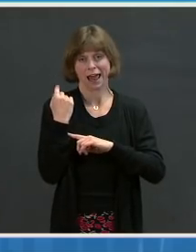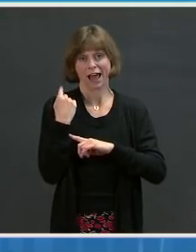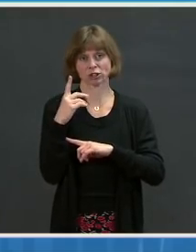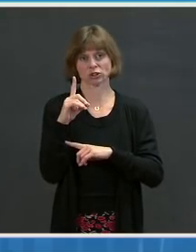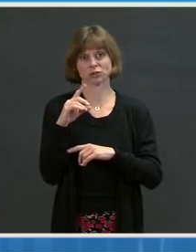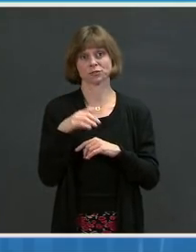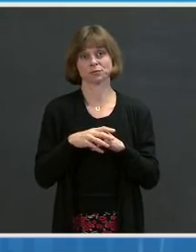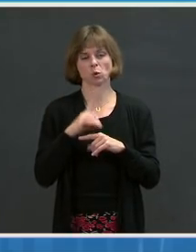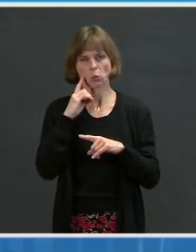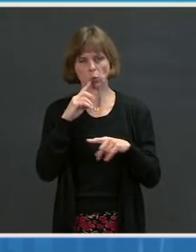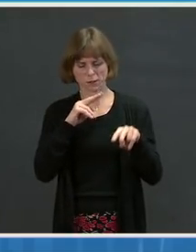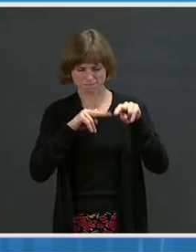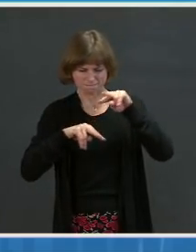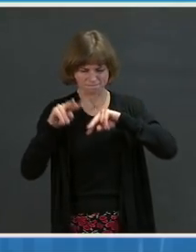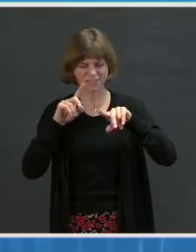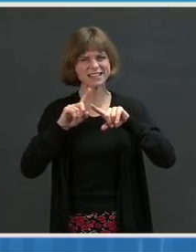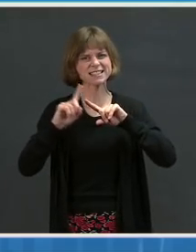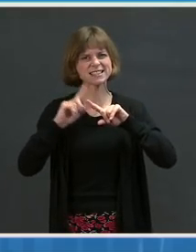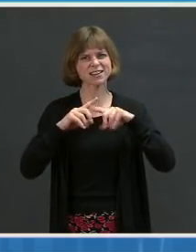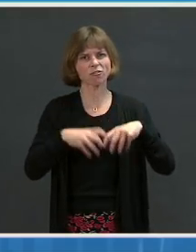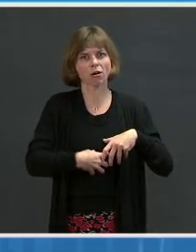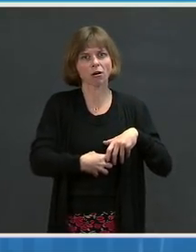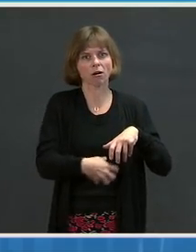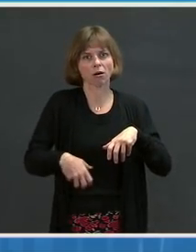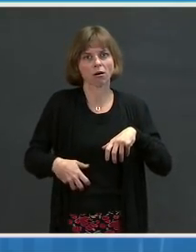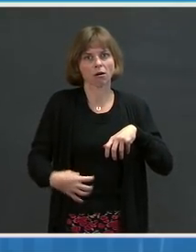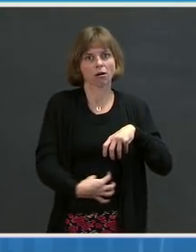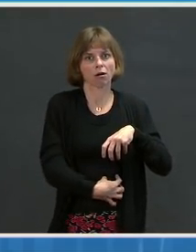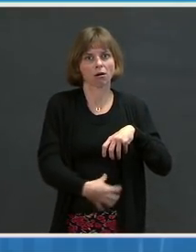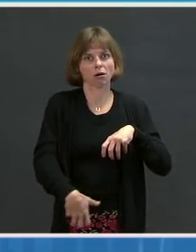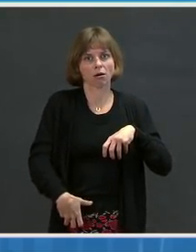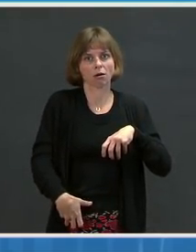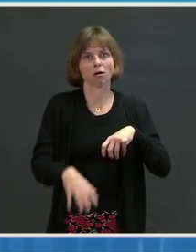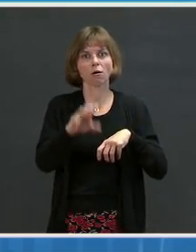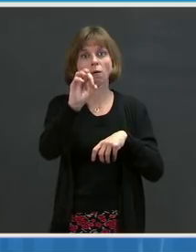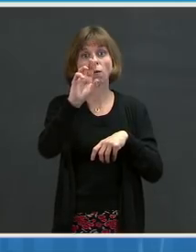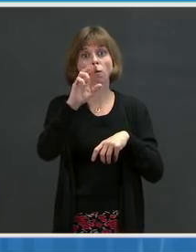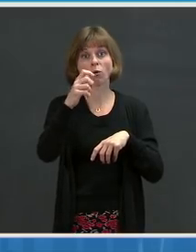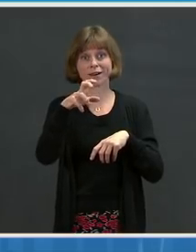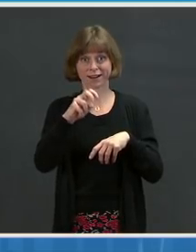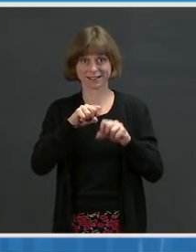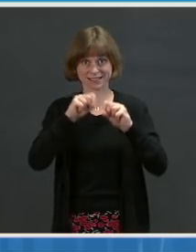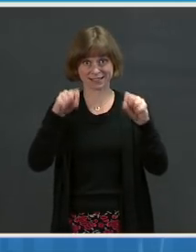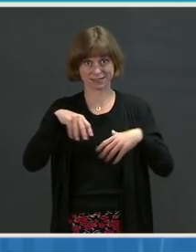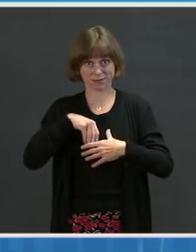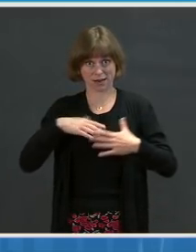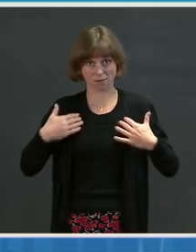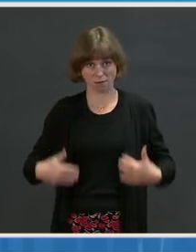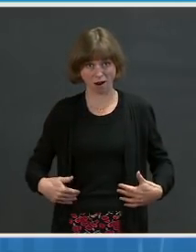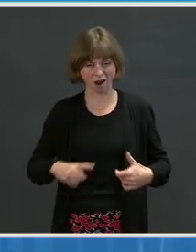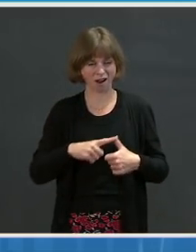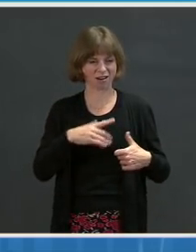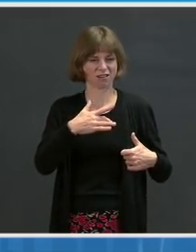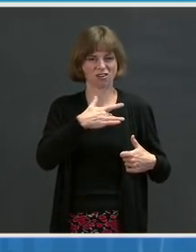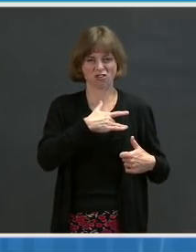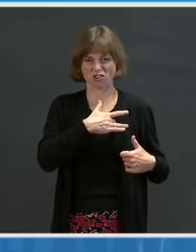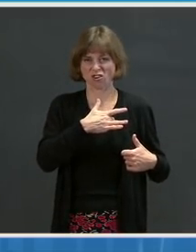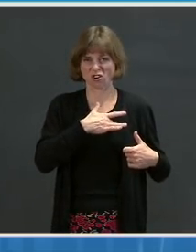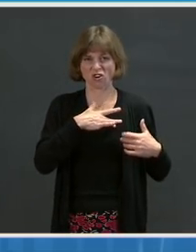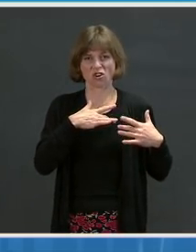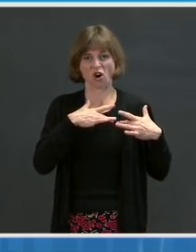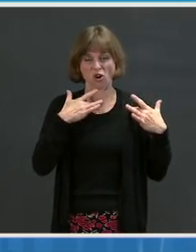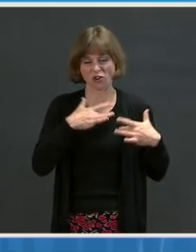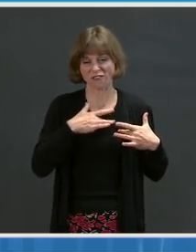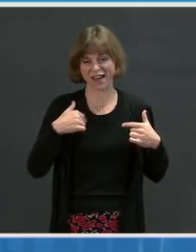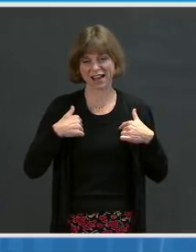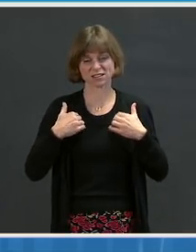organ systems and brought in experts in all of these areas, cardiovascular, pulmonary, renal, neurologic,